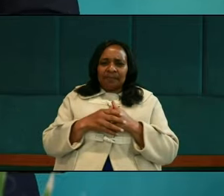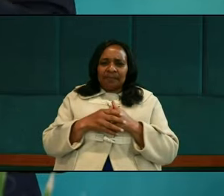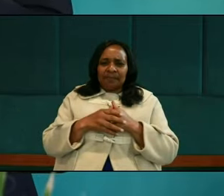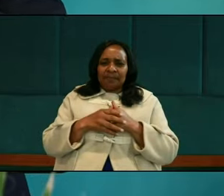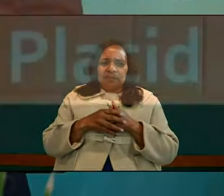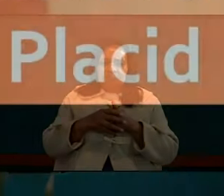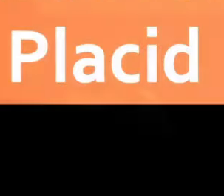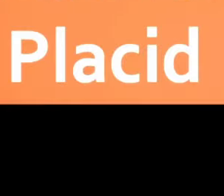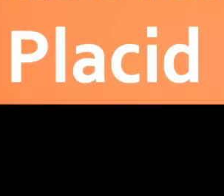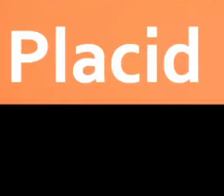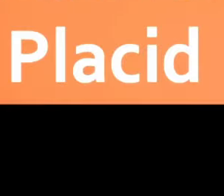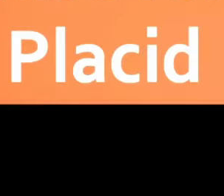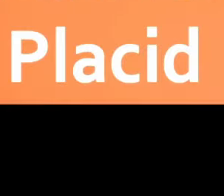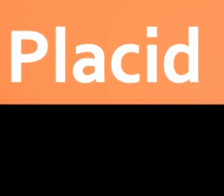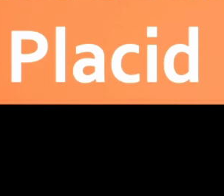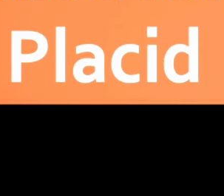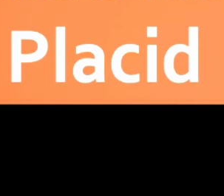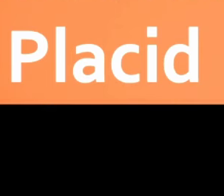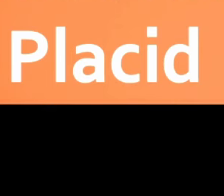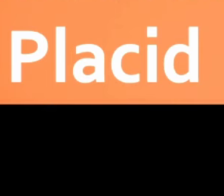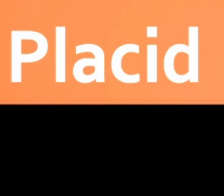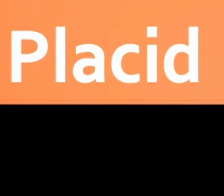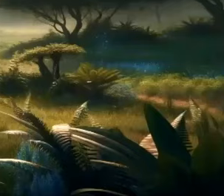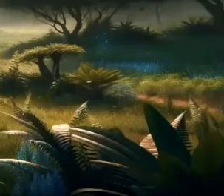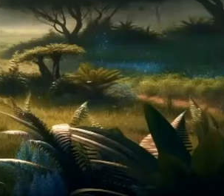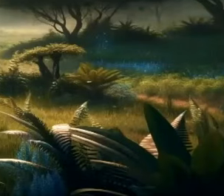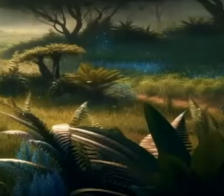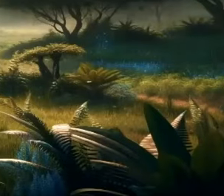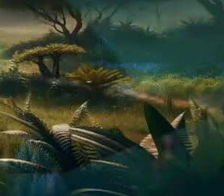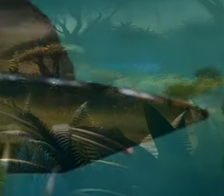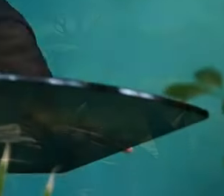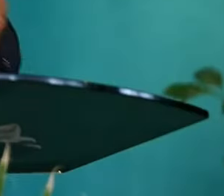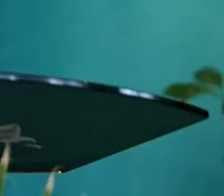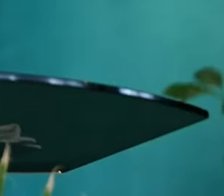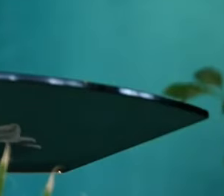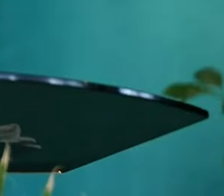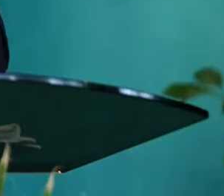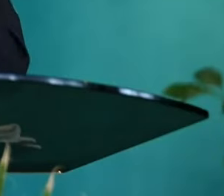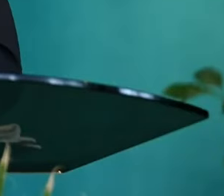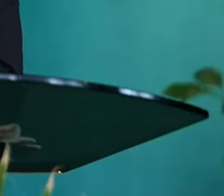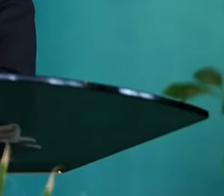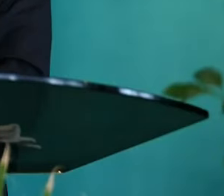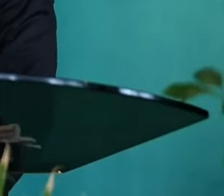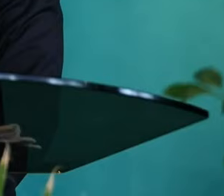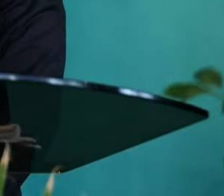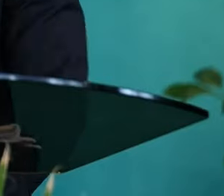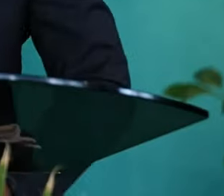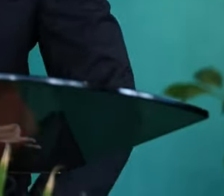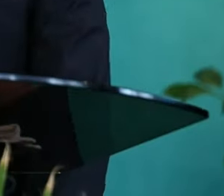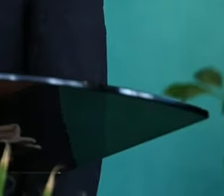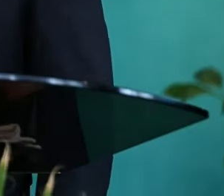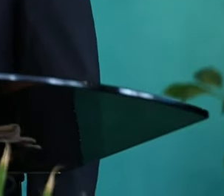promise for the placid. Promise for the placid. Now, let's look at the first point together. Power in placidity.